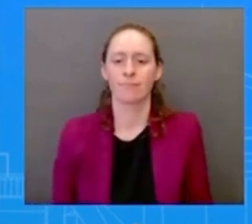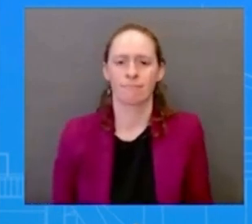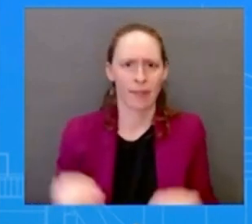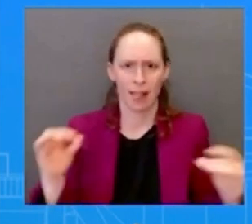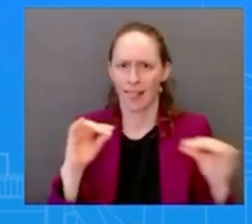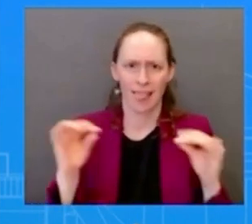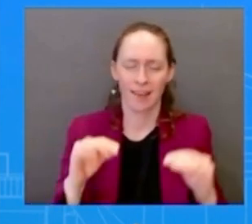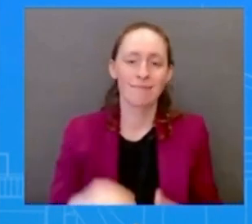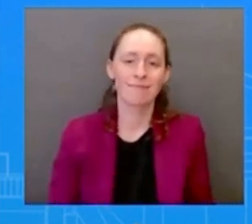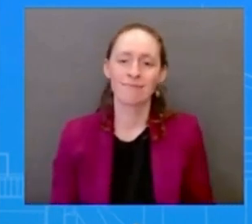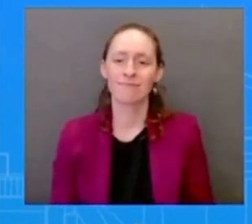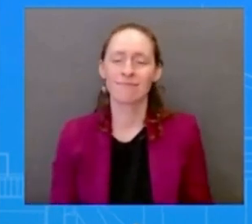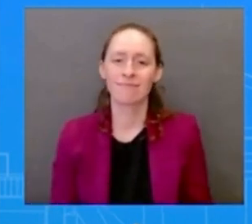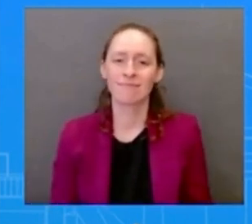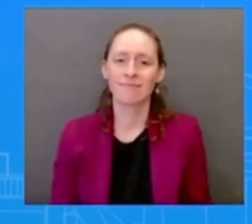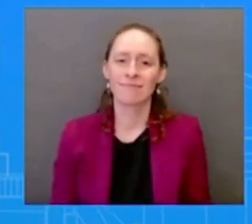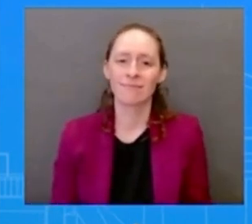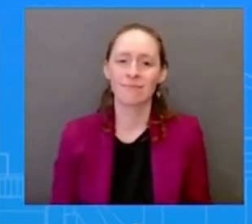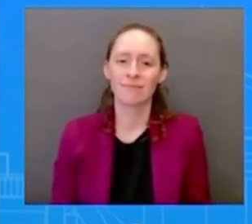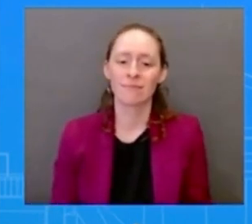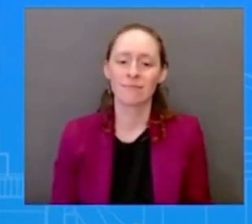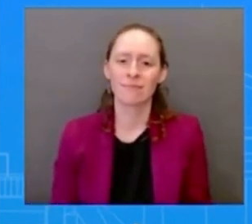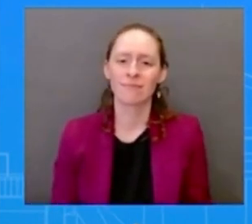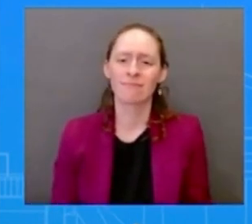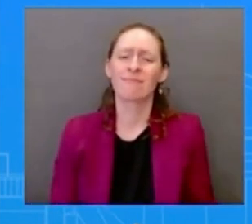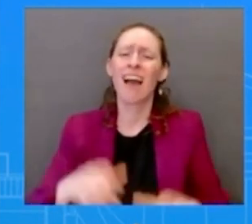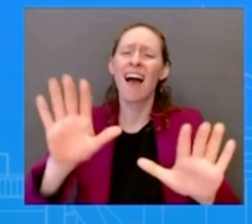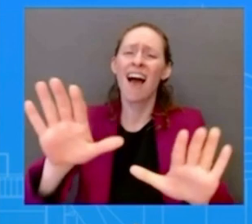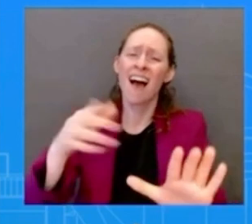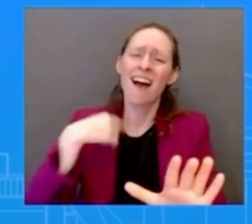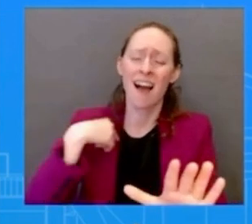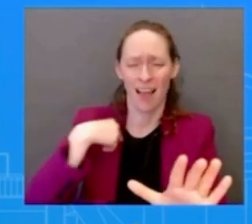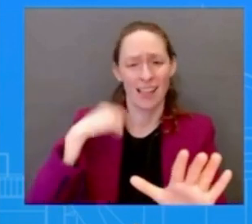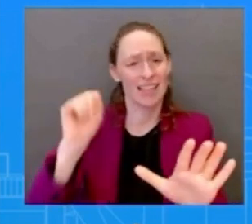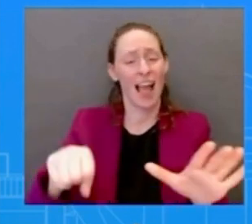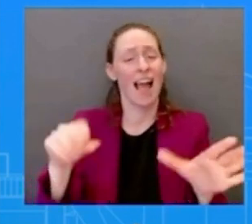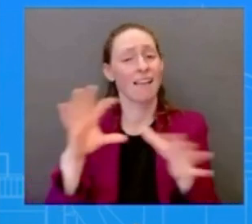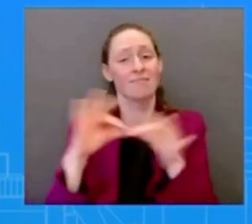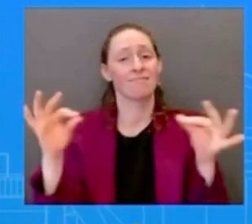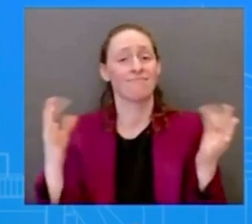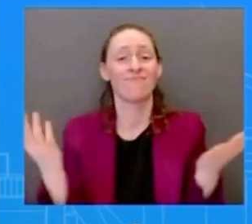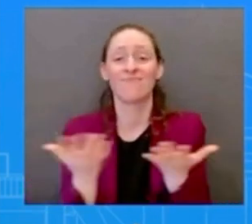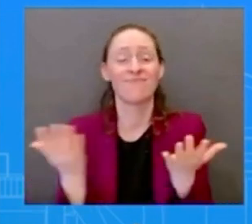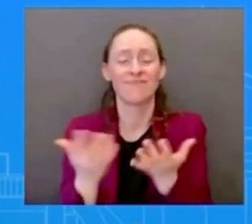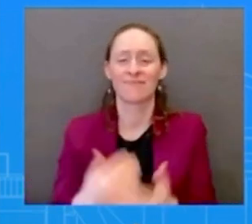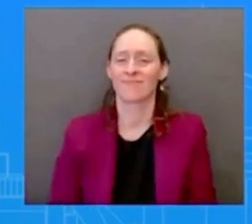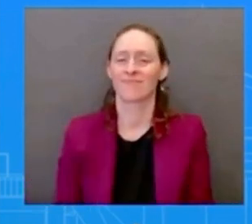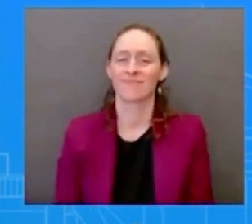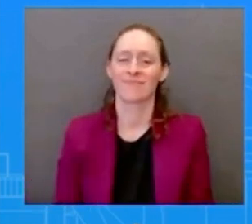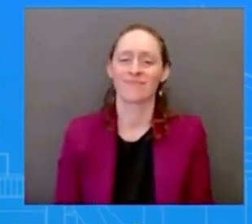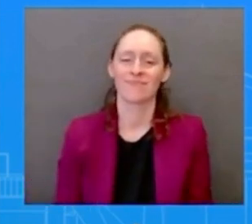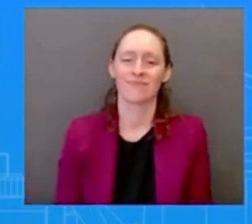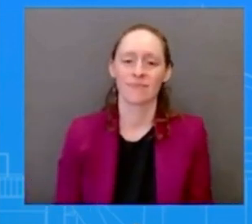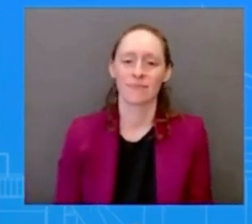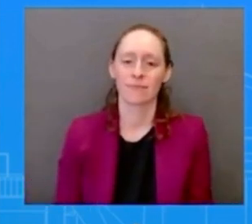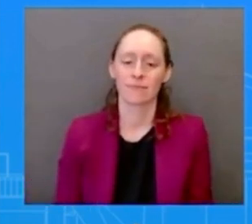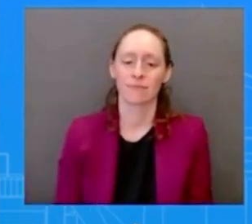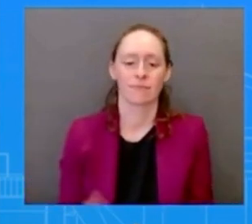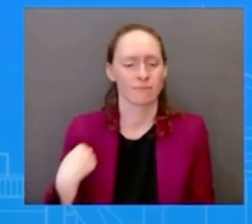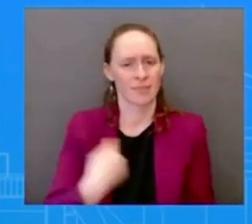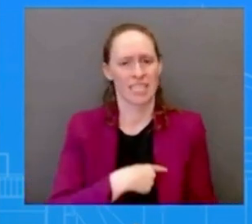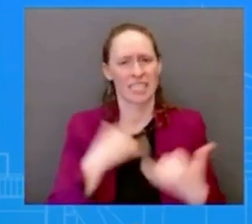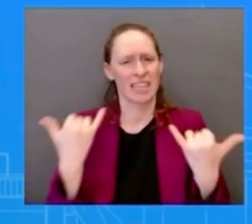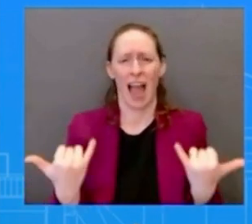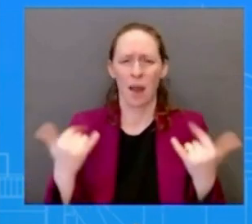we have said that there's going to be um uh more will be said on this once we find out how we how this occurred and getting to the bottom of exactly